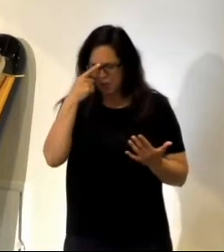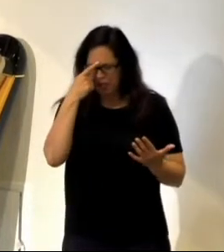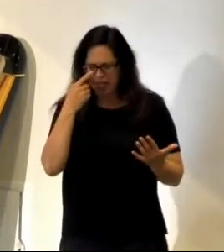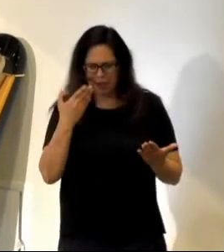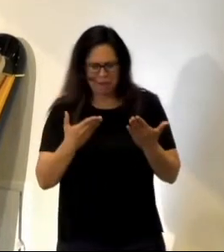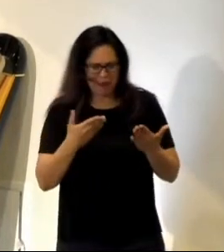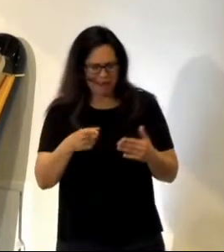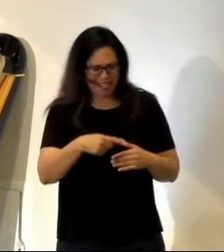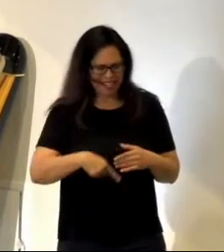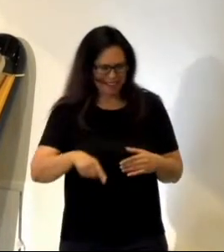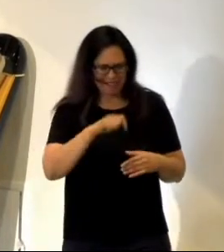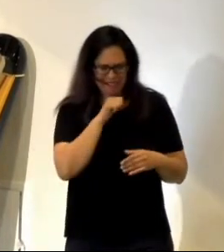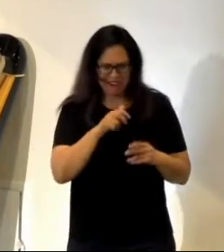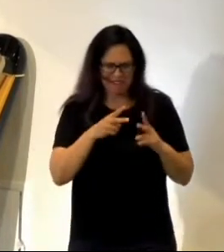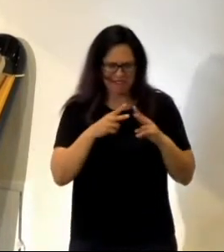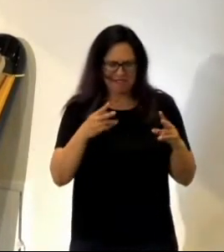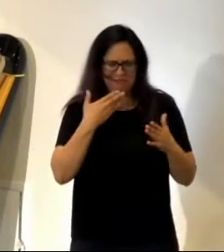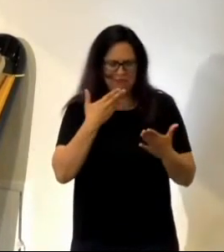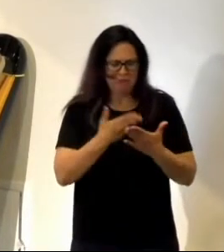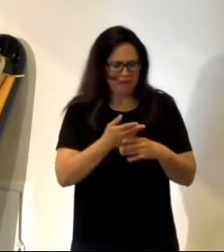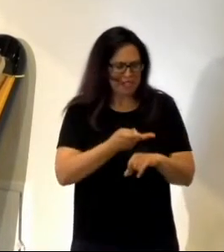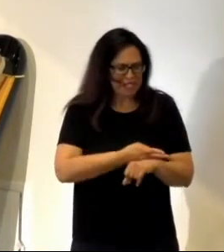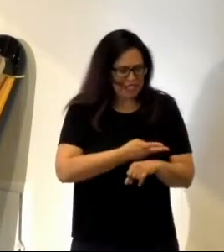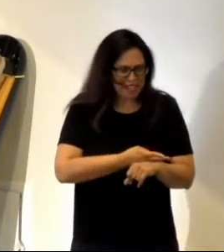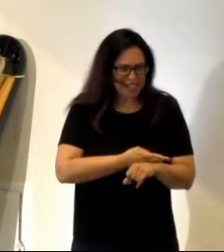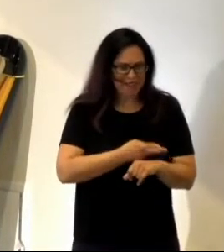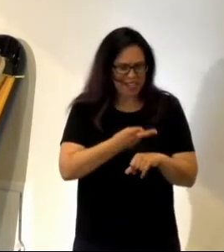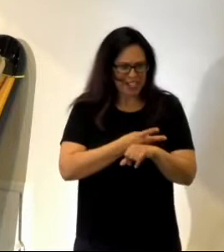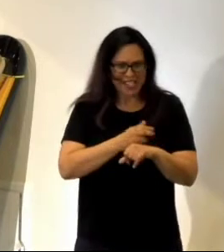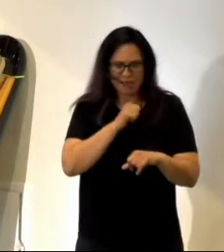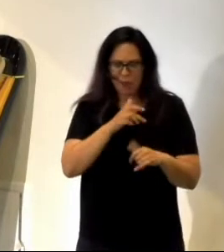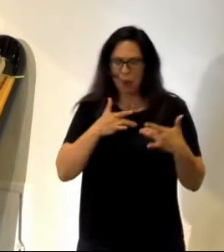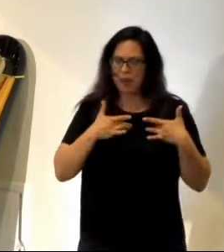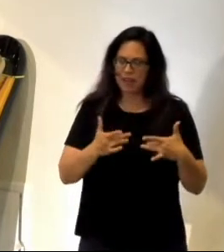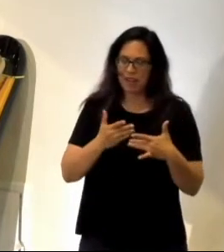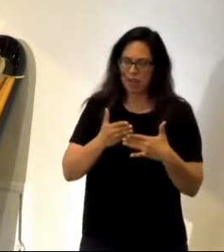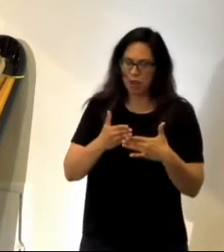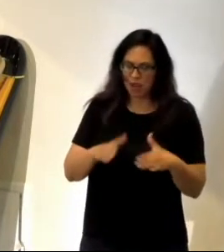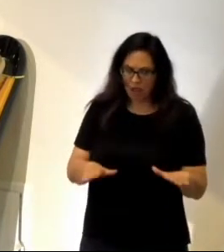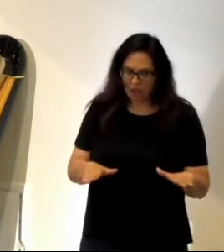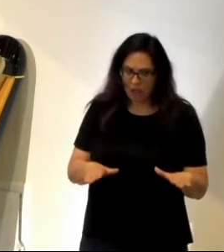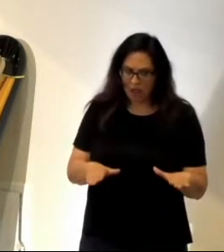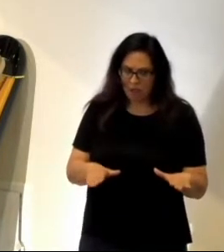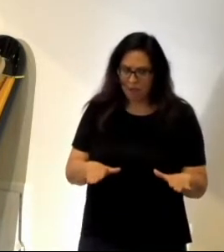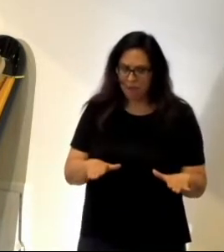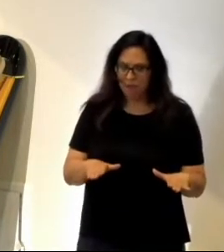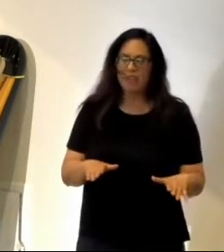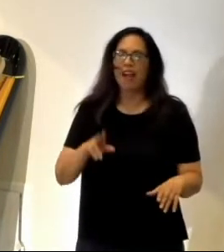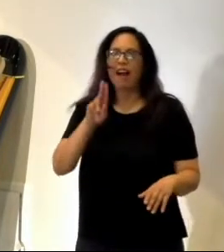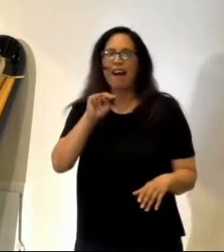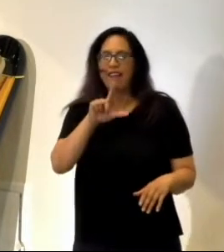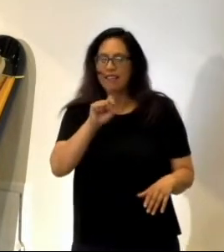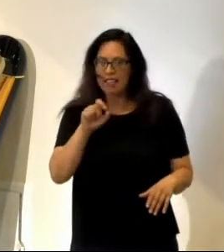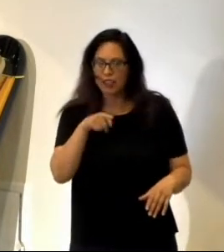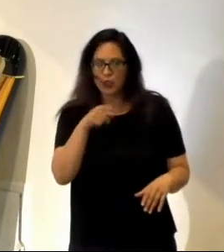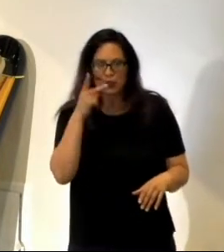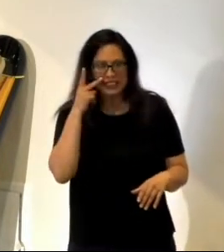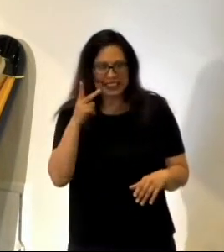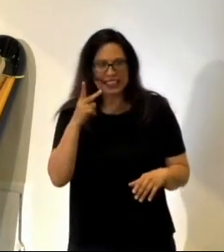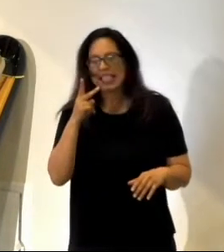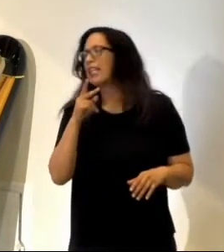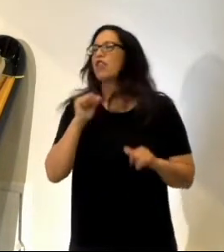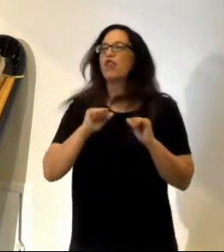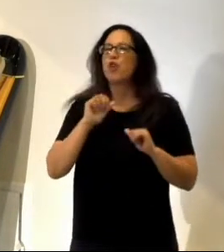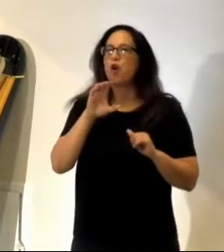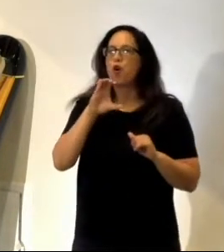Sheep, aren't divisive, right? Unless you've seen an episode of Clarkson's Farm, right? You know that